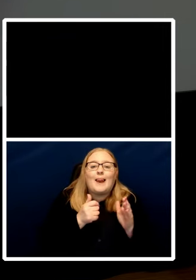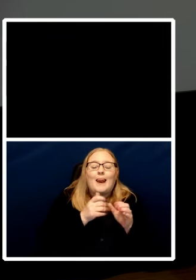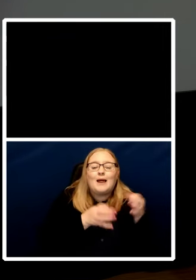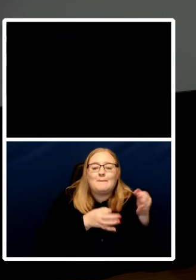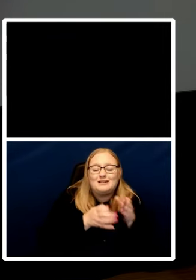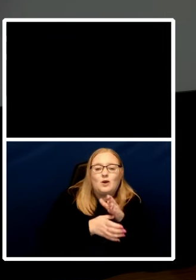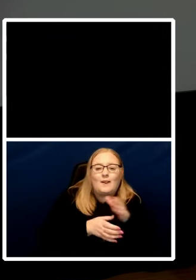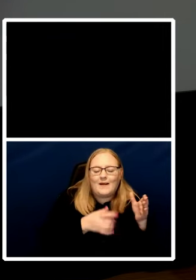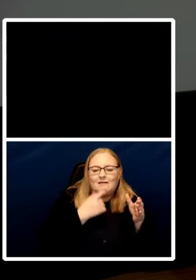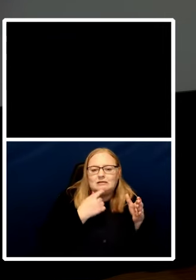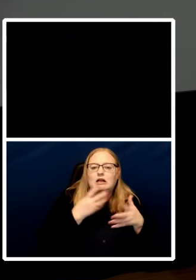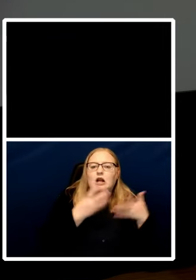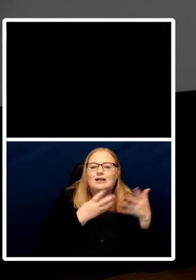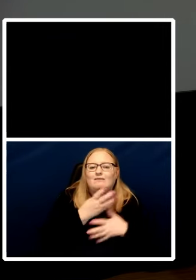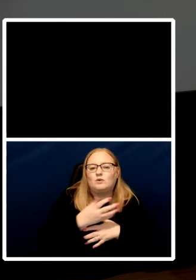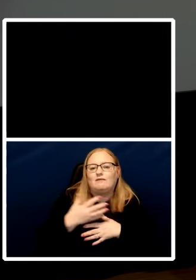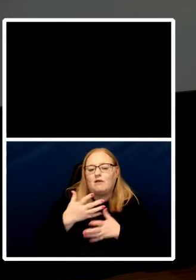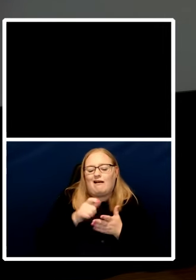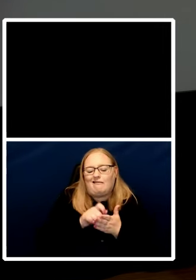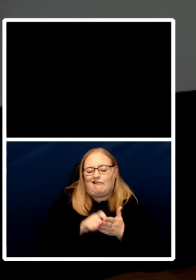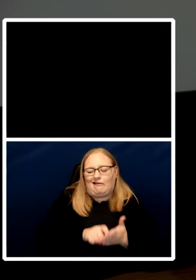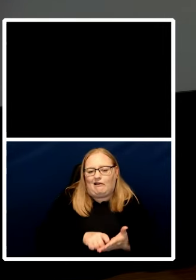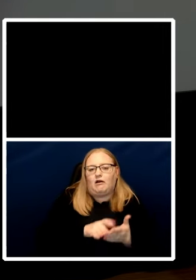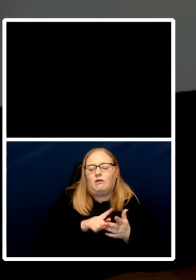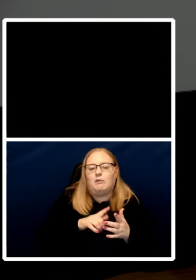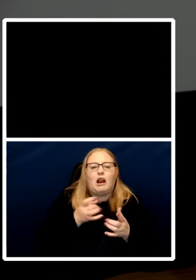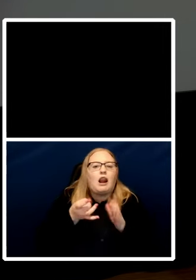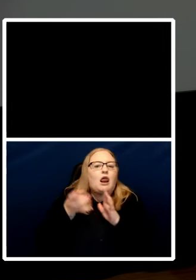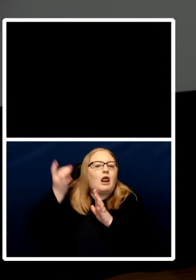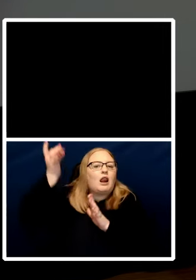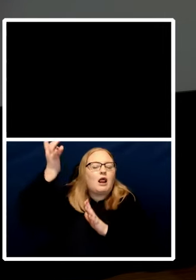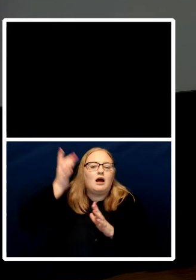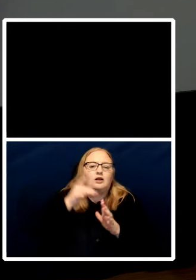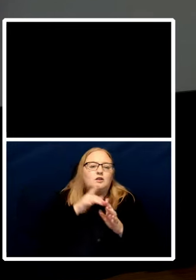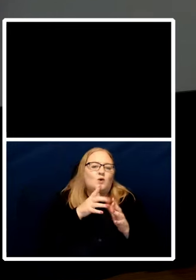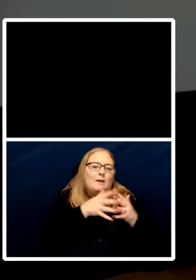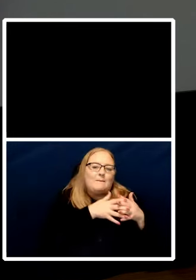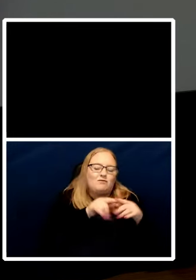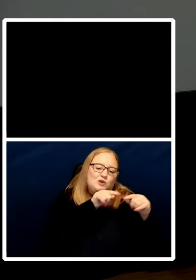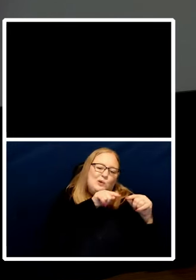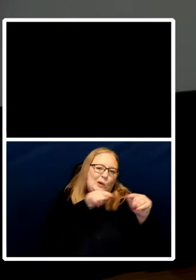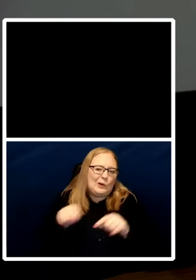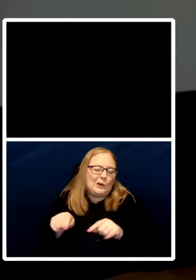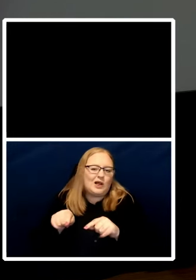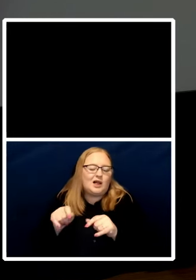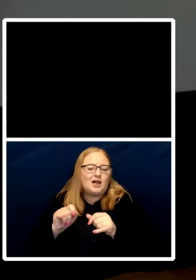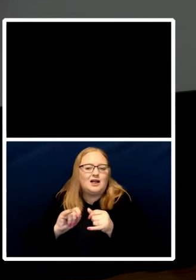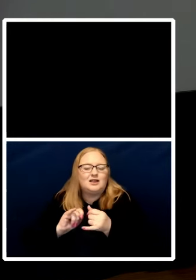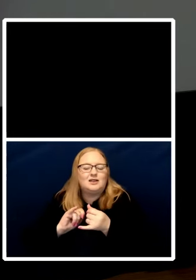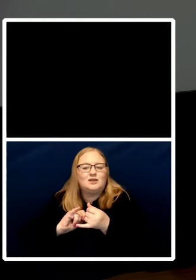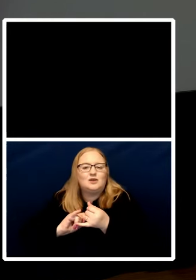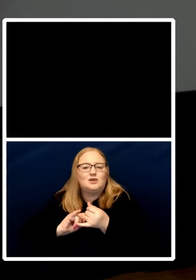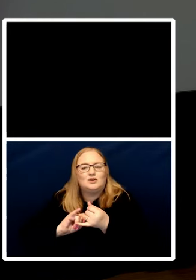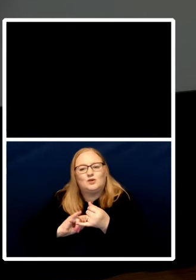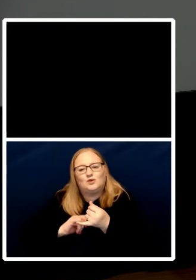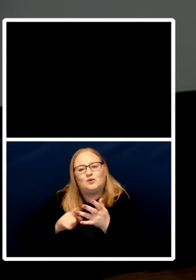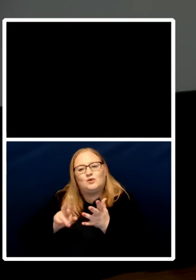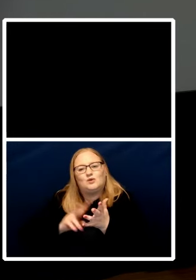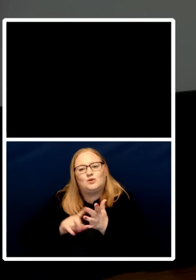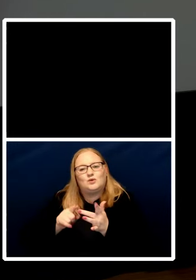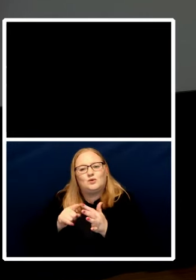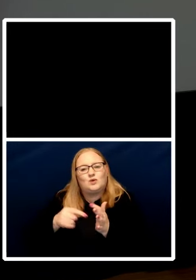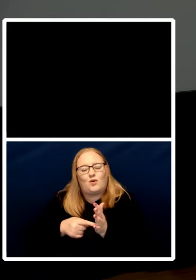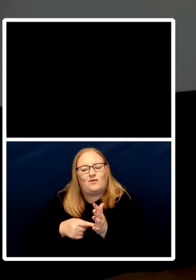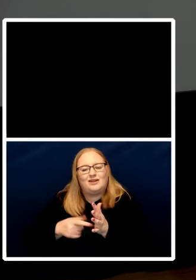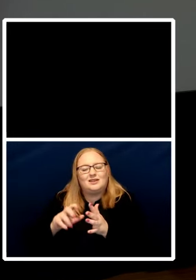soviet union and it's just weaponized against the people's republic of china or this that and the other that's part of it but that's a kind